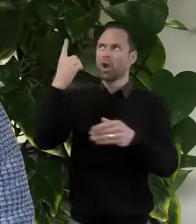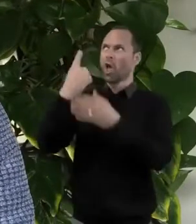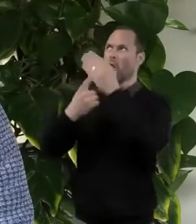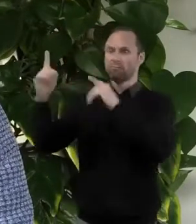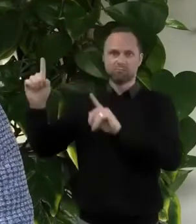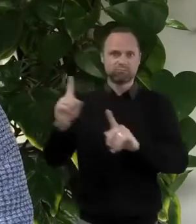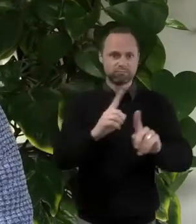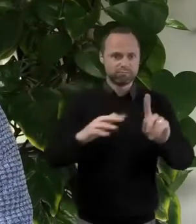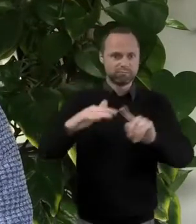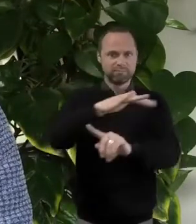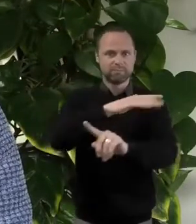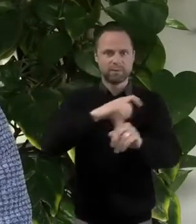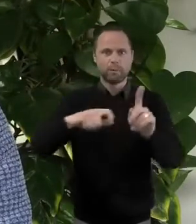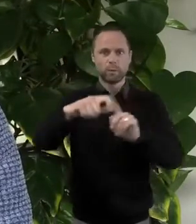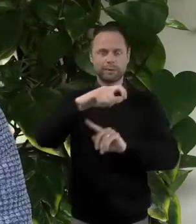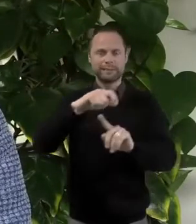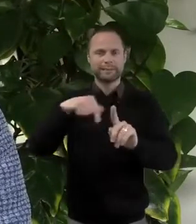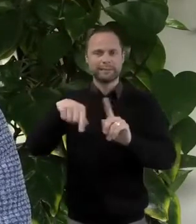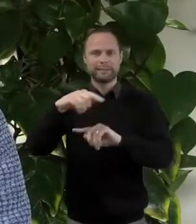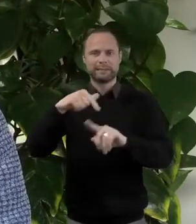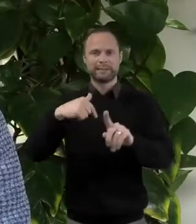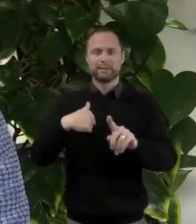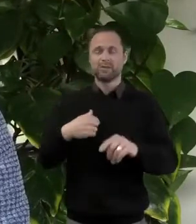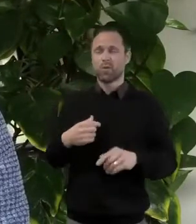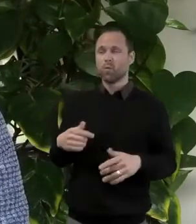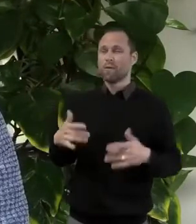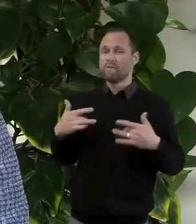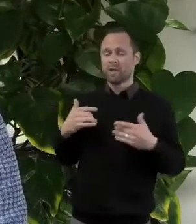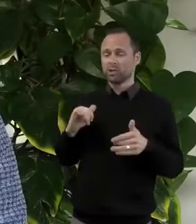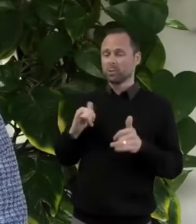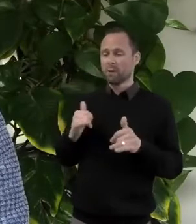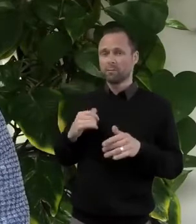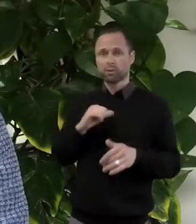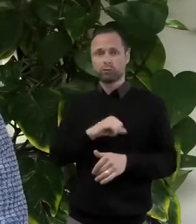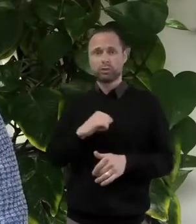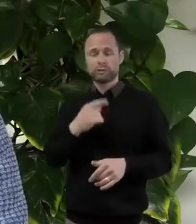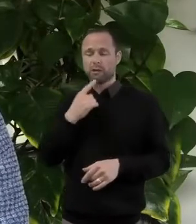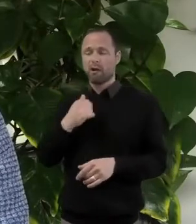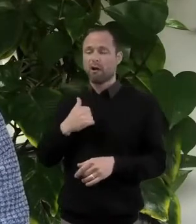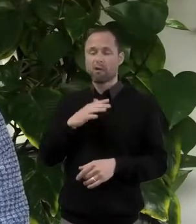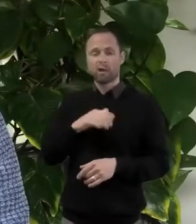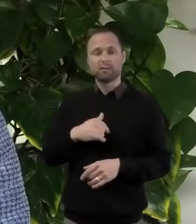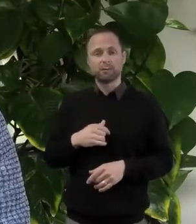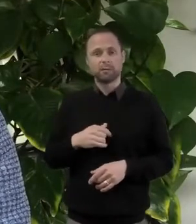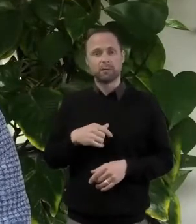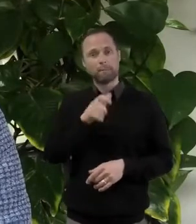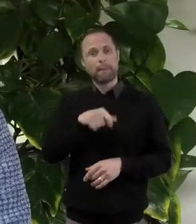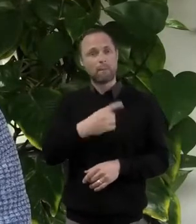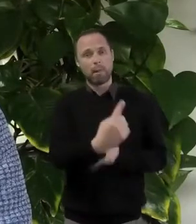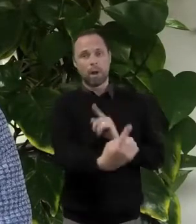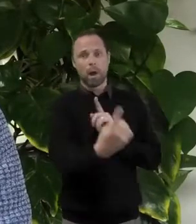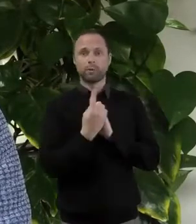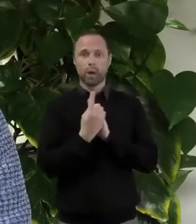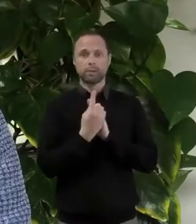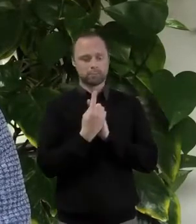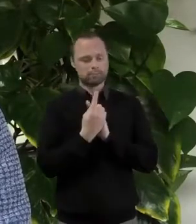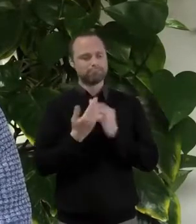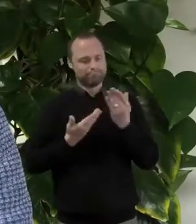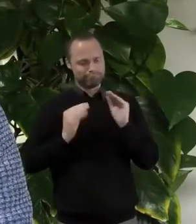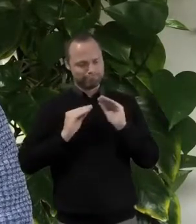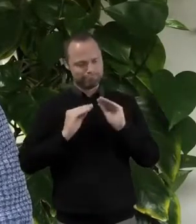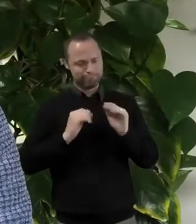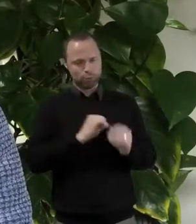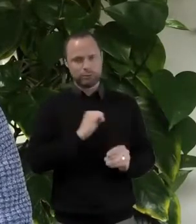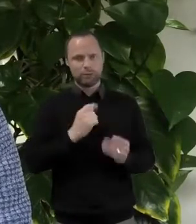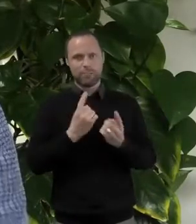we tend to think, unless they come to us, then they will experience God. But actually, God is already at work. And it's for us to